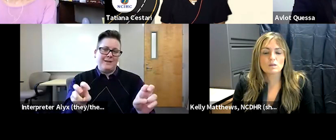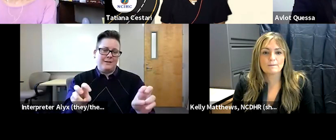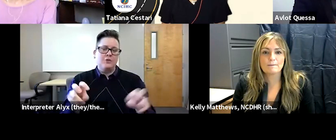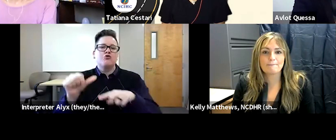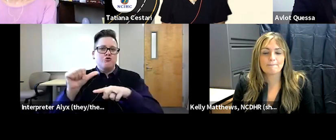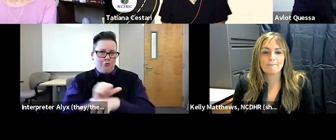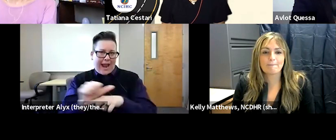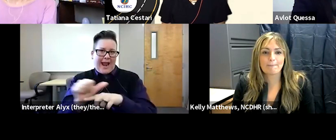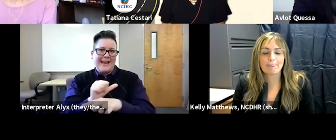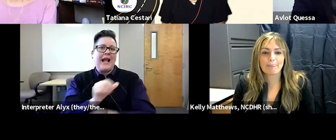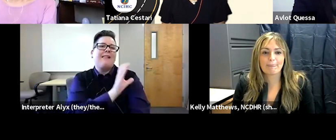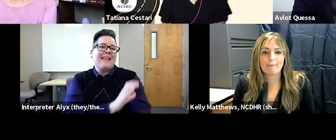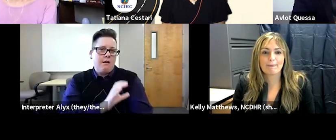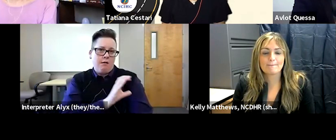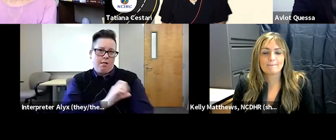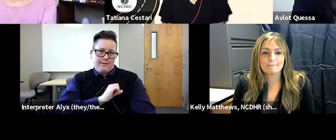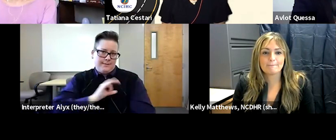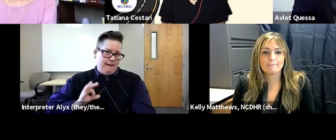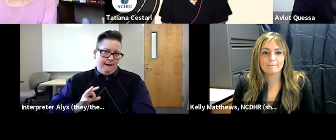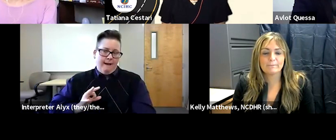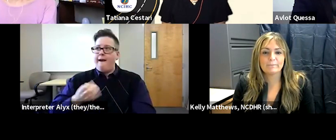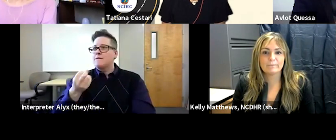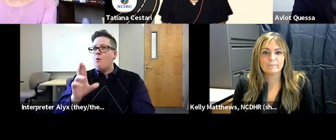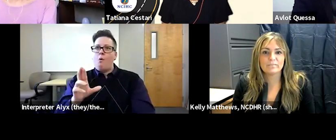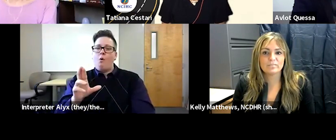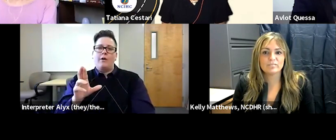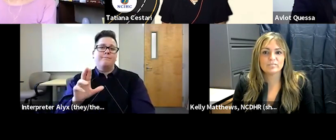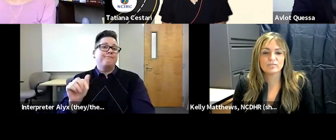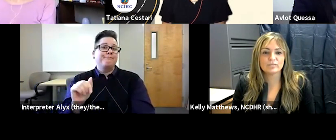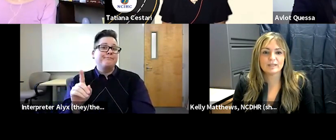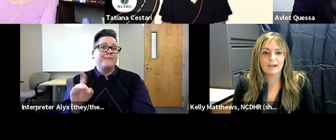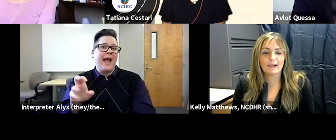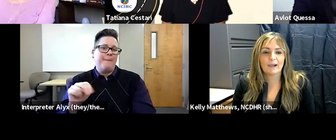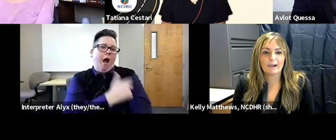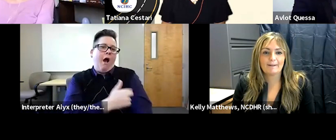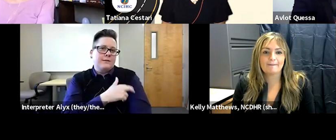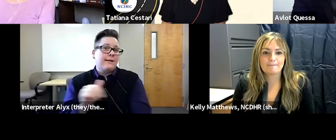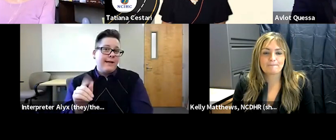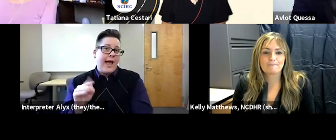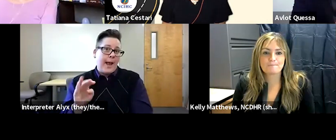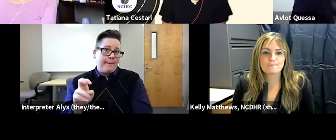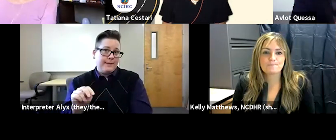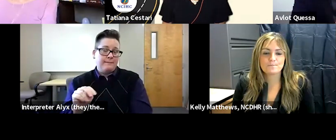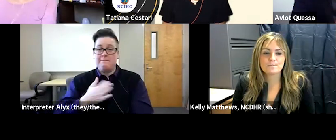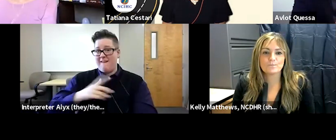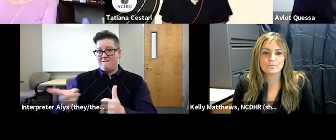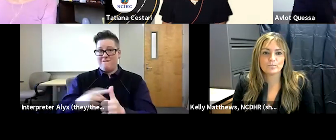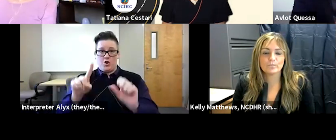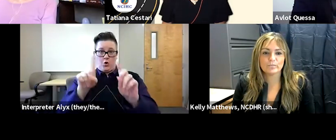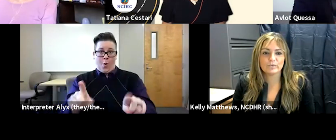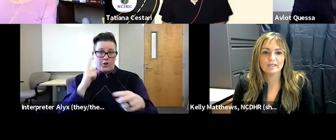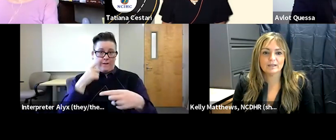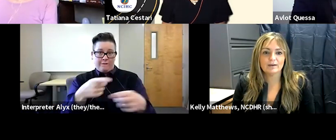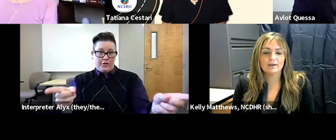training to clinical staff or administrators in hospitals so my first question to you